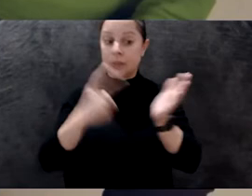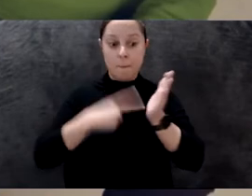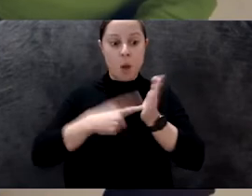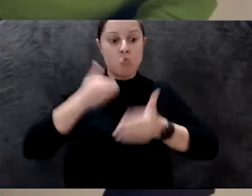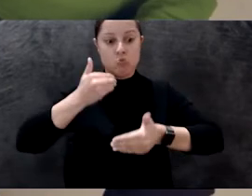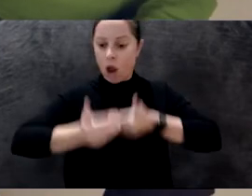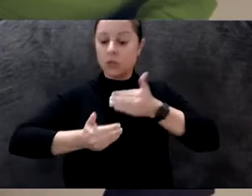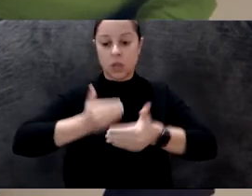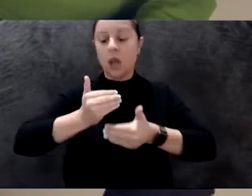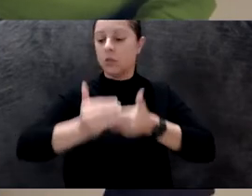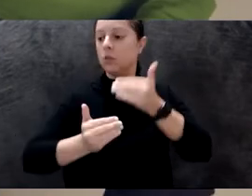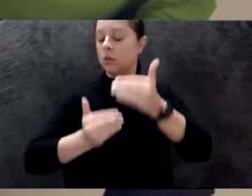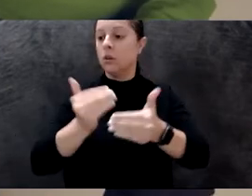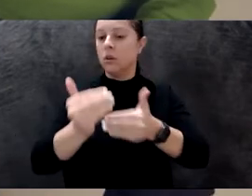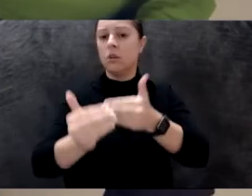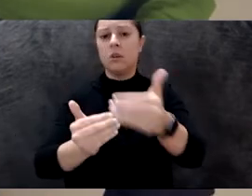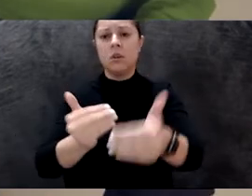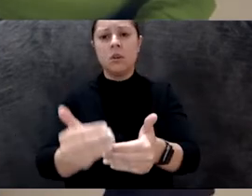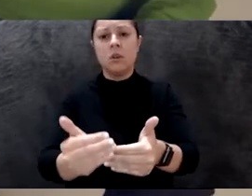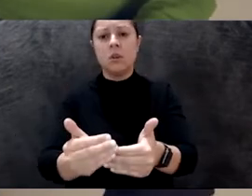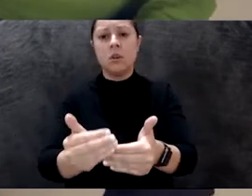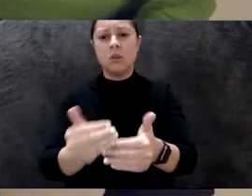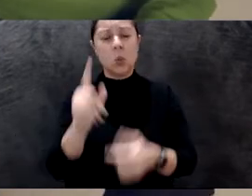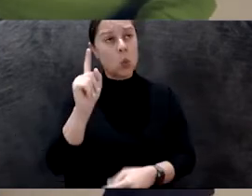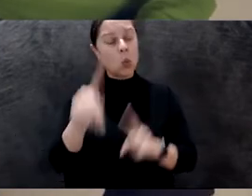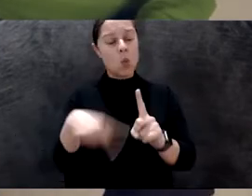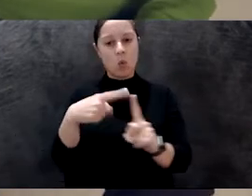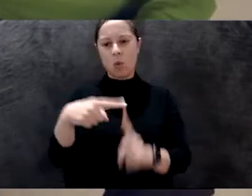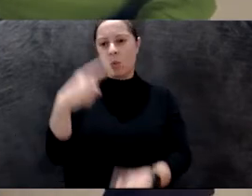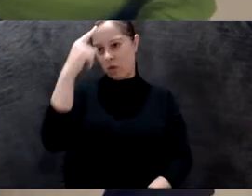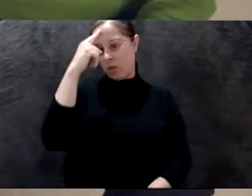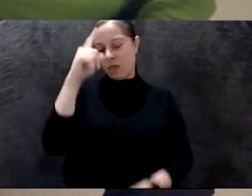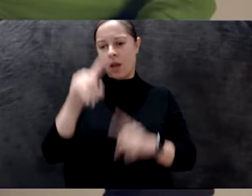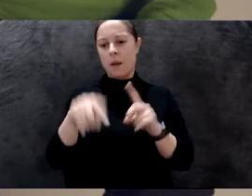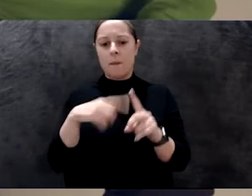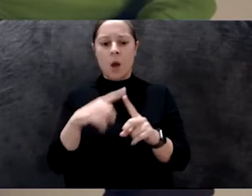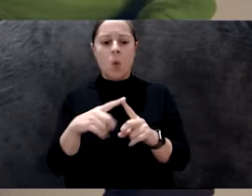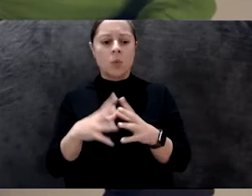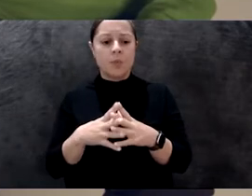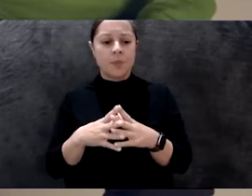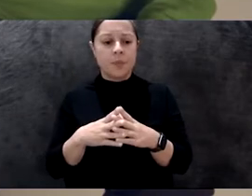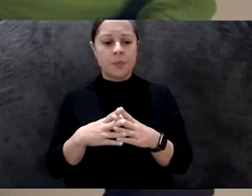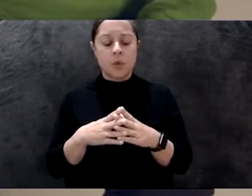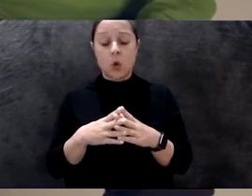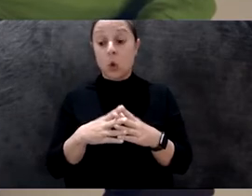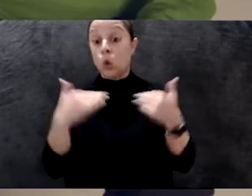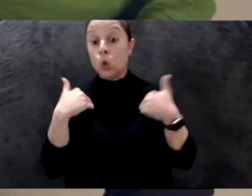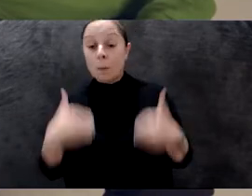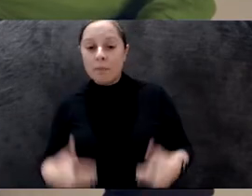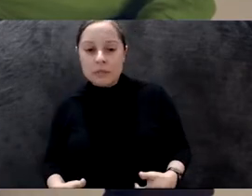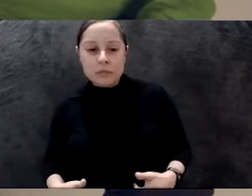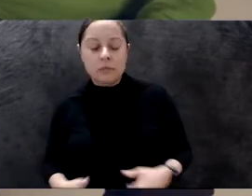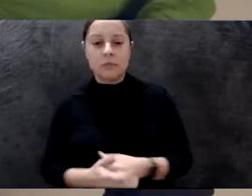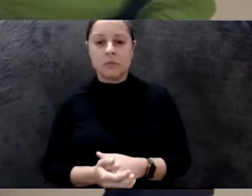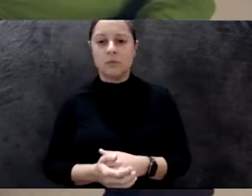This means when we think again about, you know, when we put humans all in kind of in one big bag,